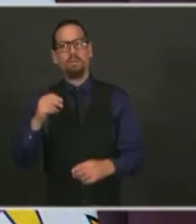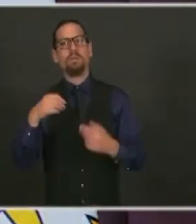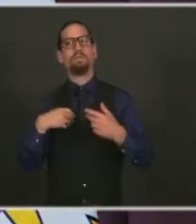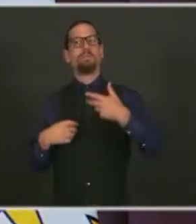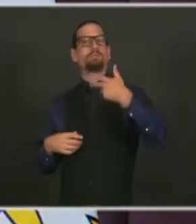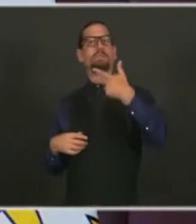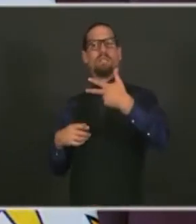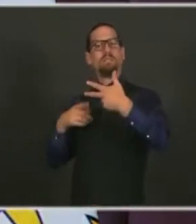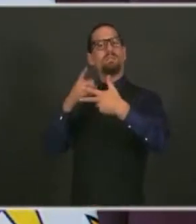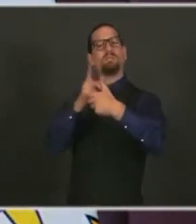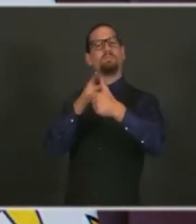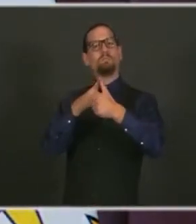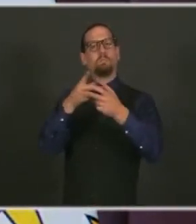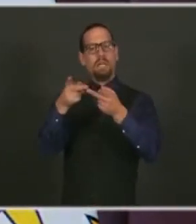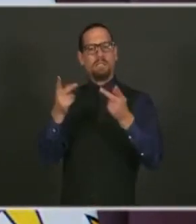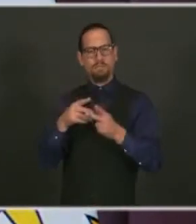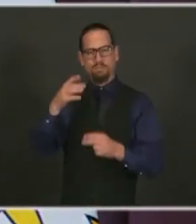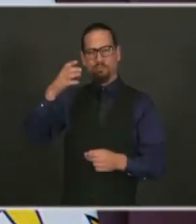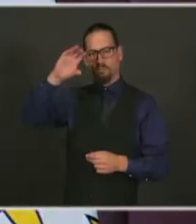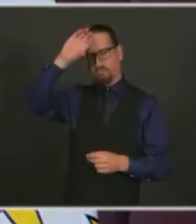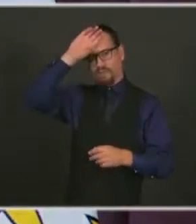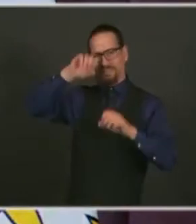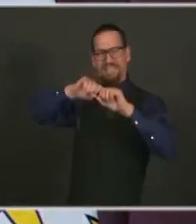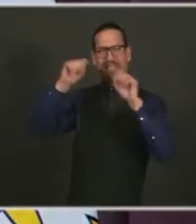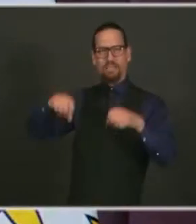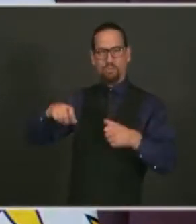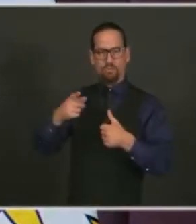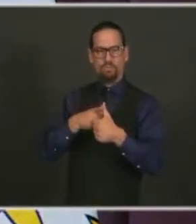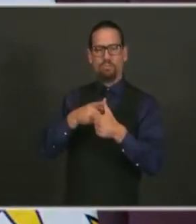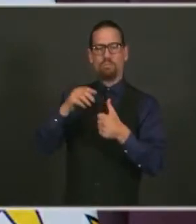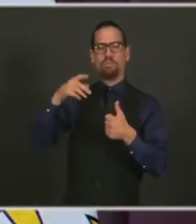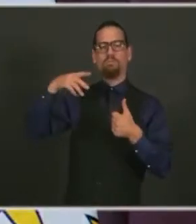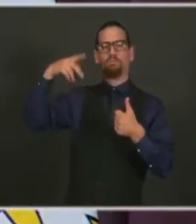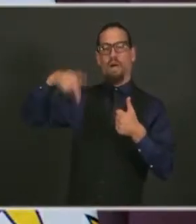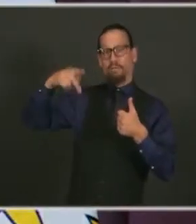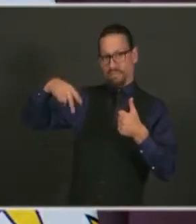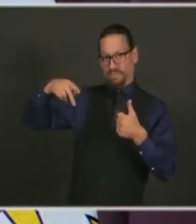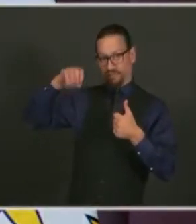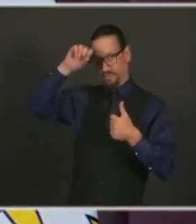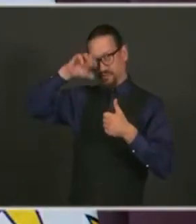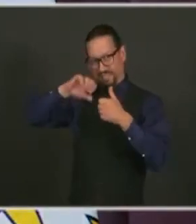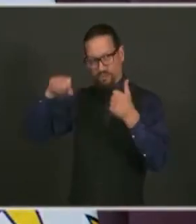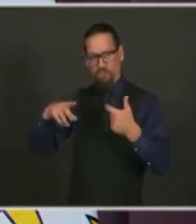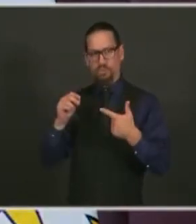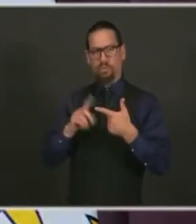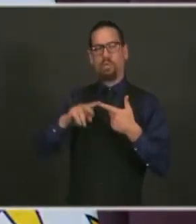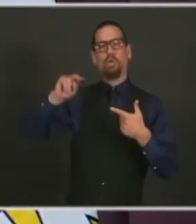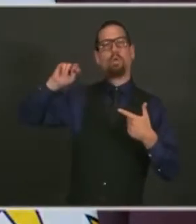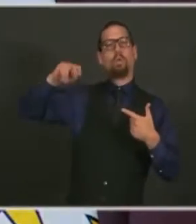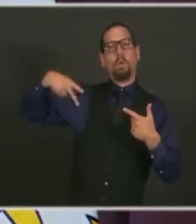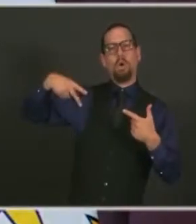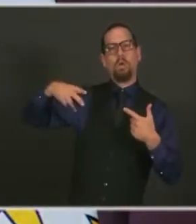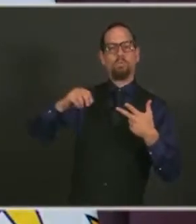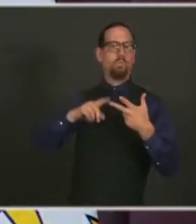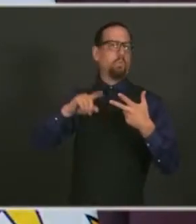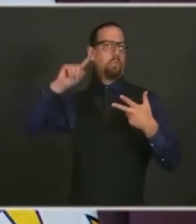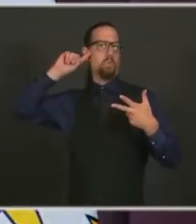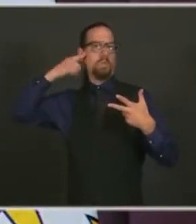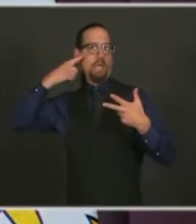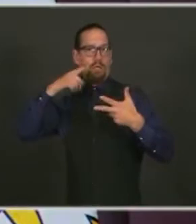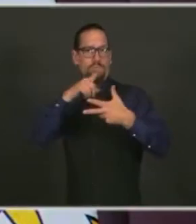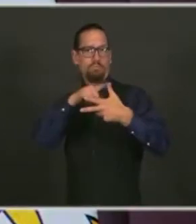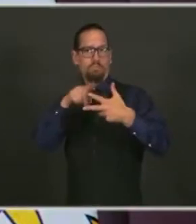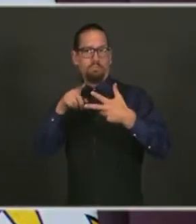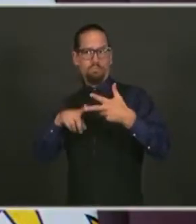to help people in crisis get connected to a peer recovery support specialist and treatment and recovery support services.